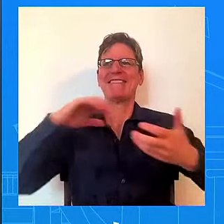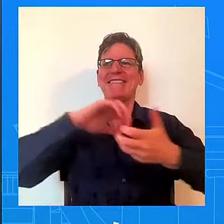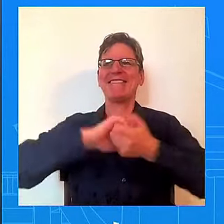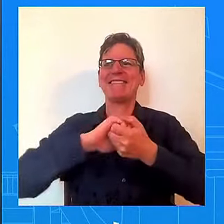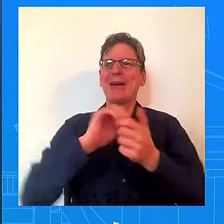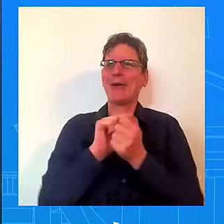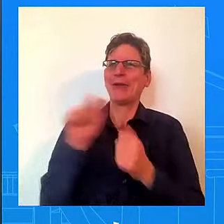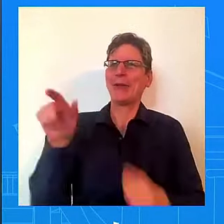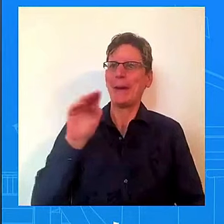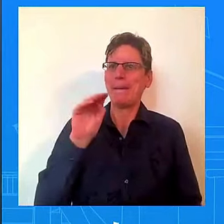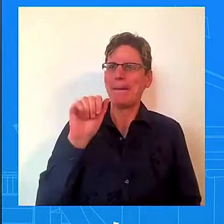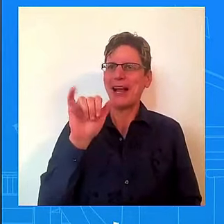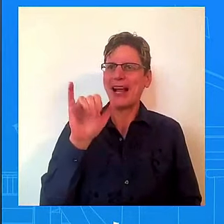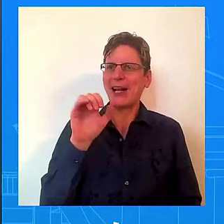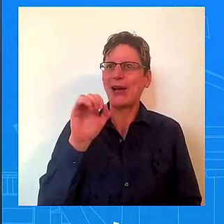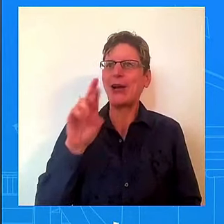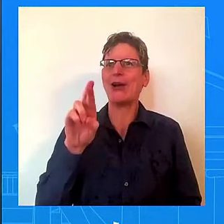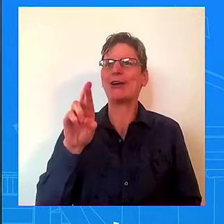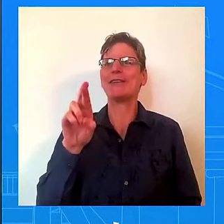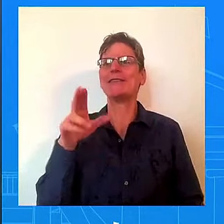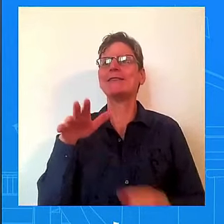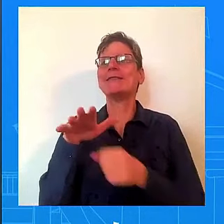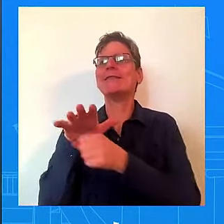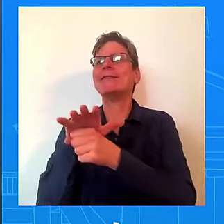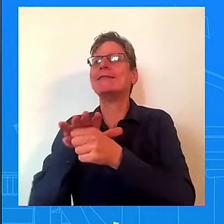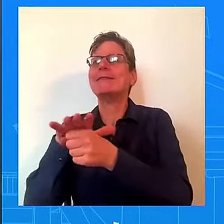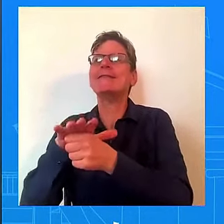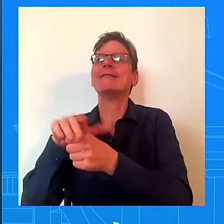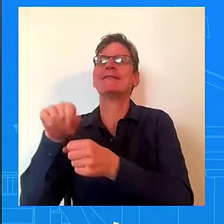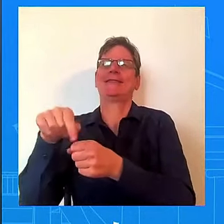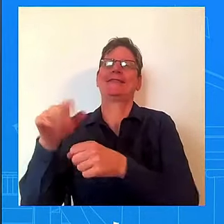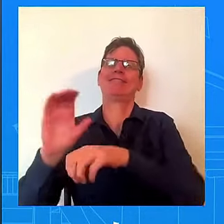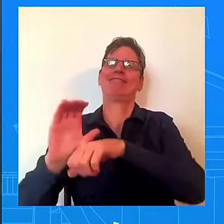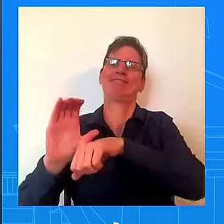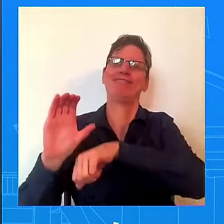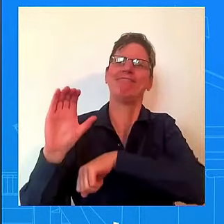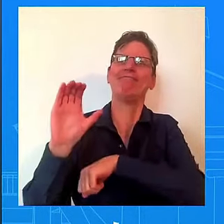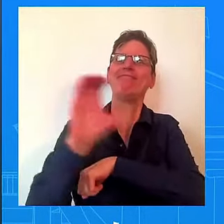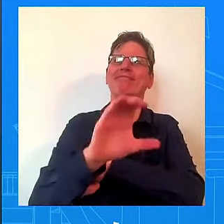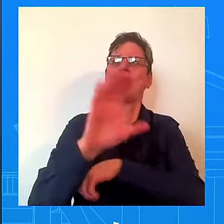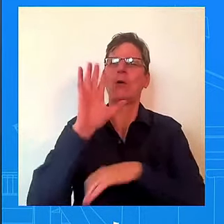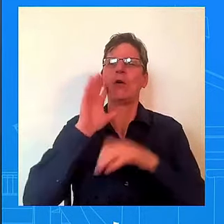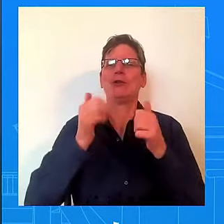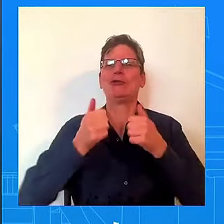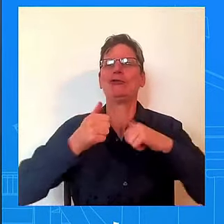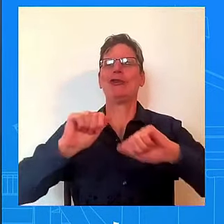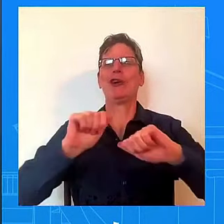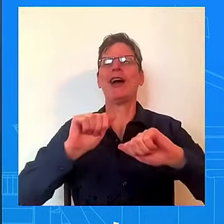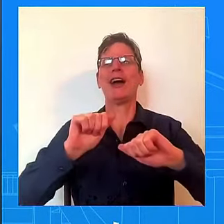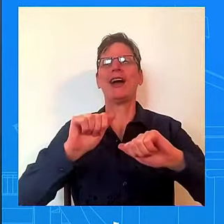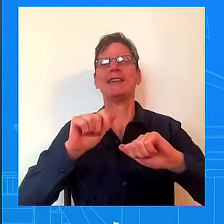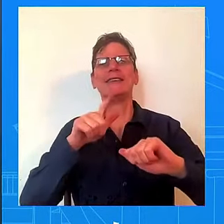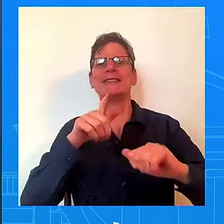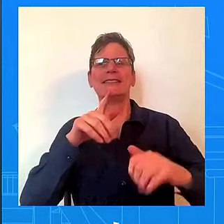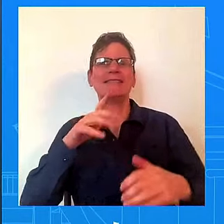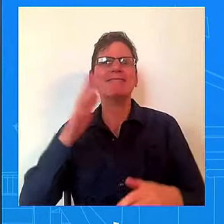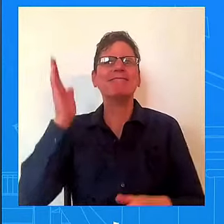including impacted communities and including impacted communities in the process. In each of these cities, I've heard